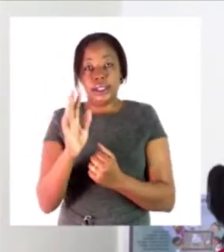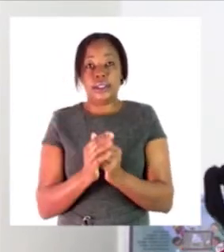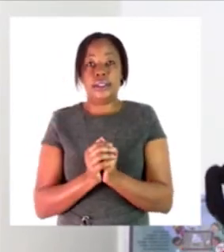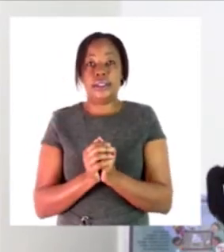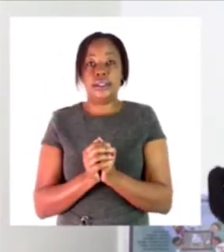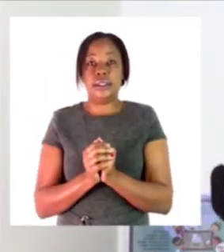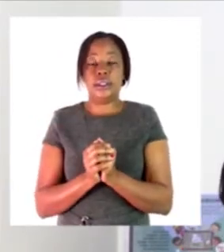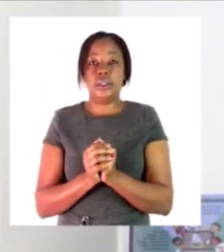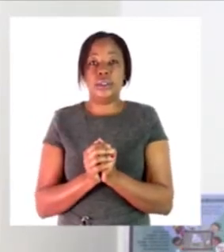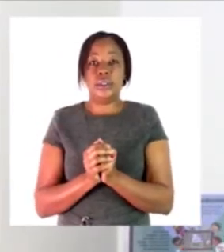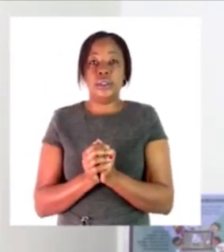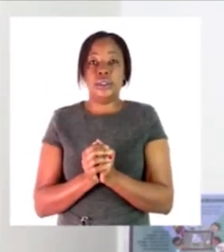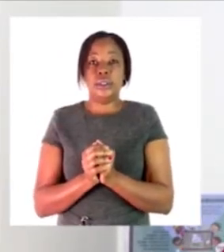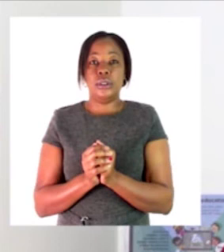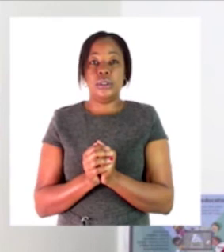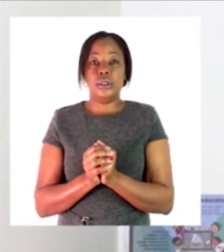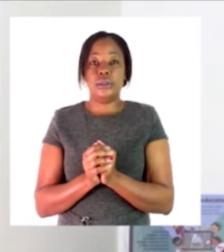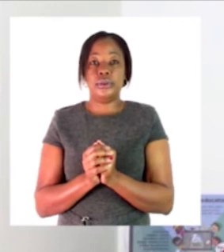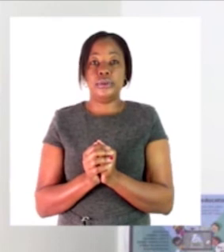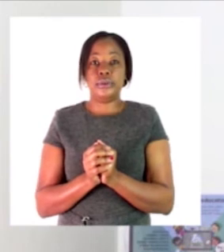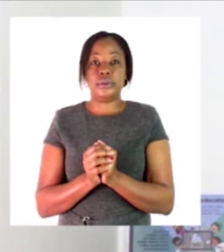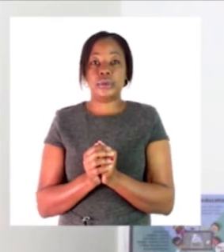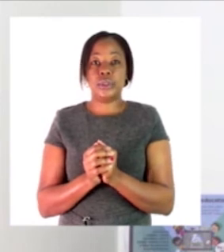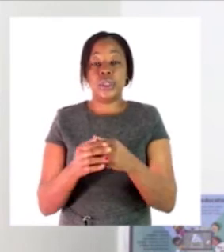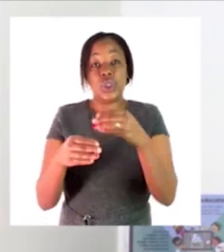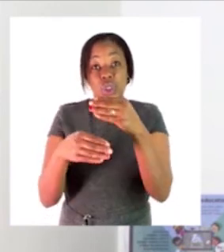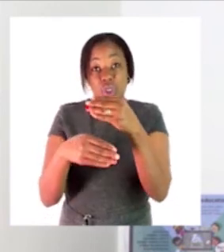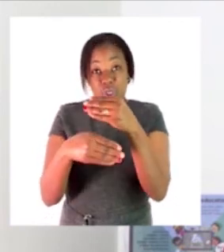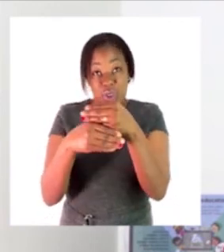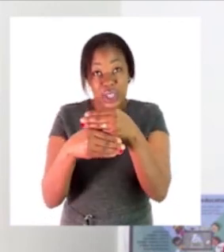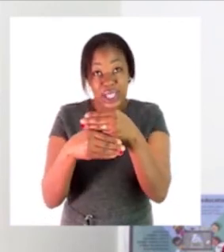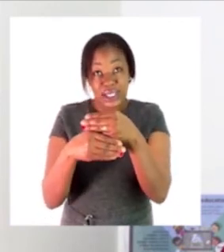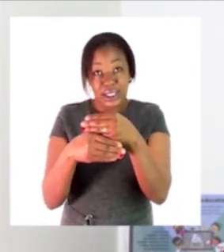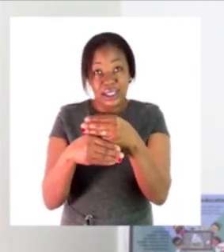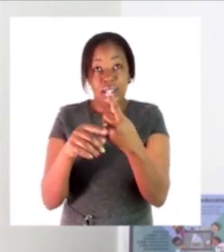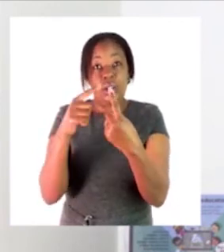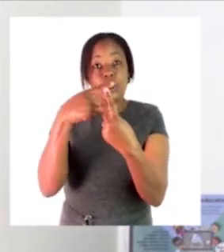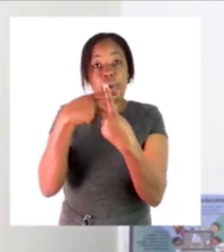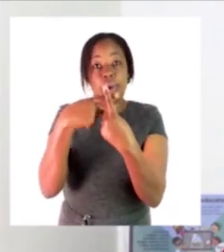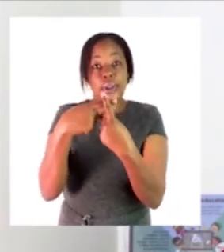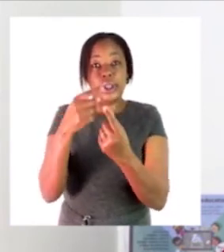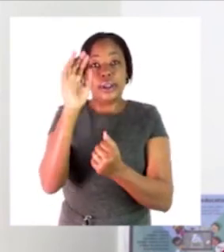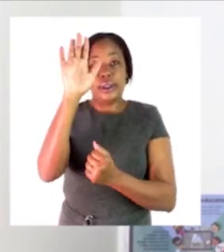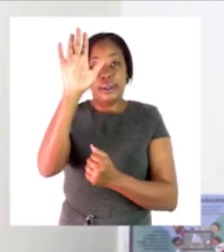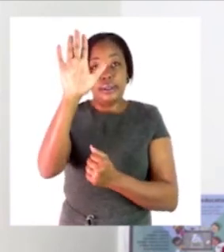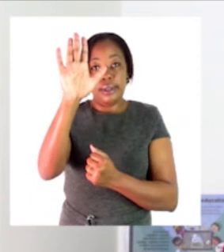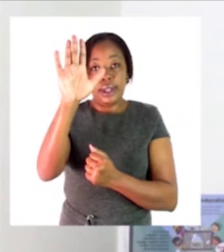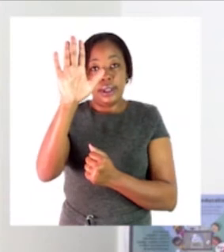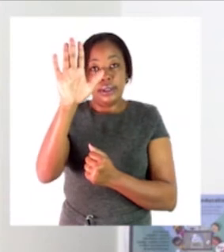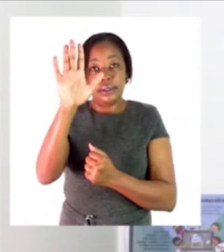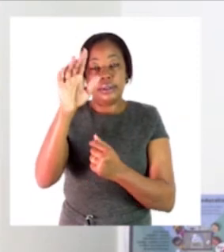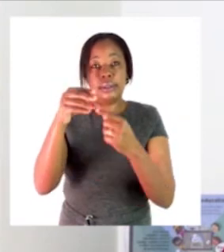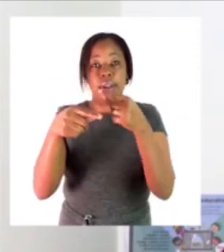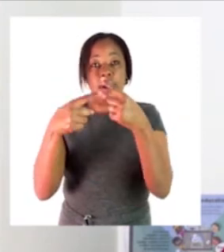five plus a nine what do you get remember wherever you are you can get your stones you can get the